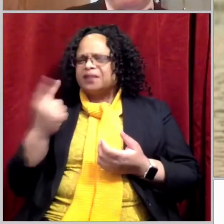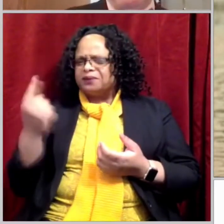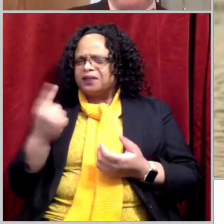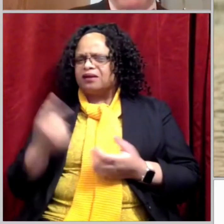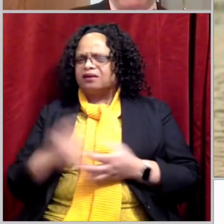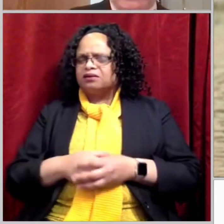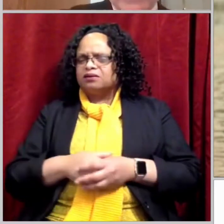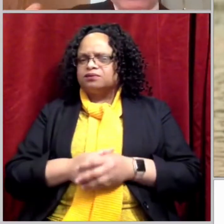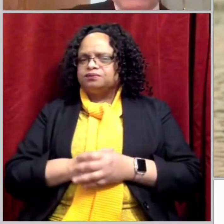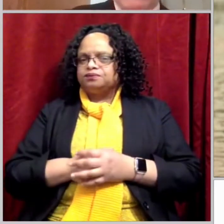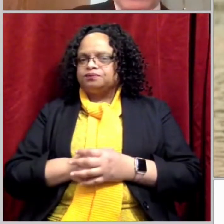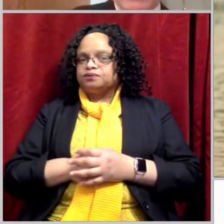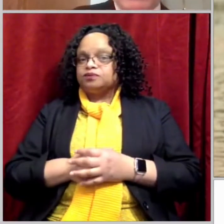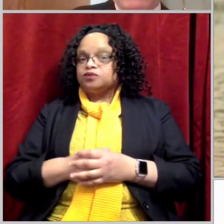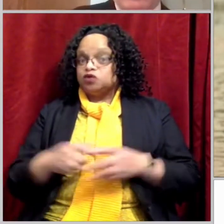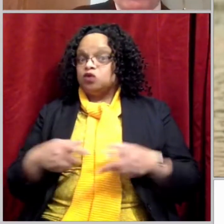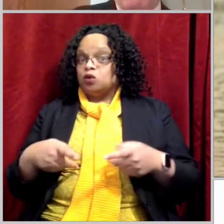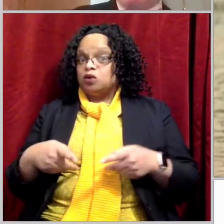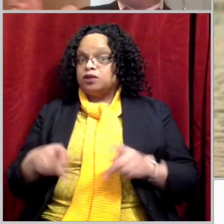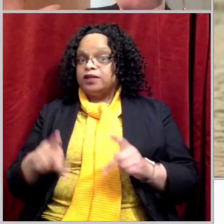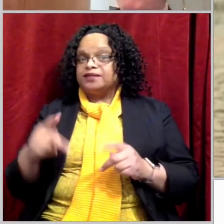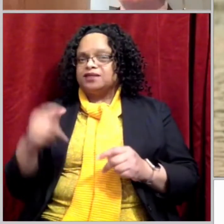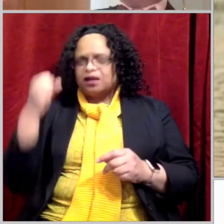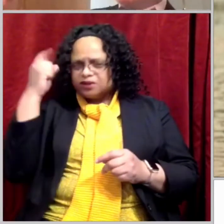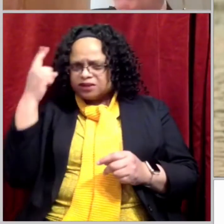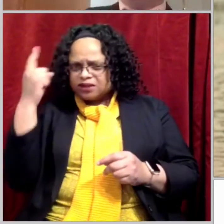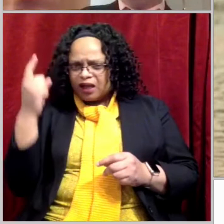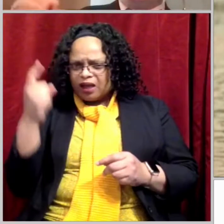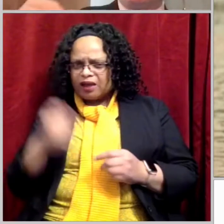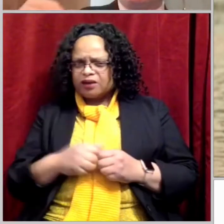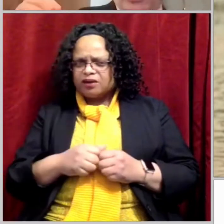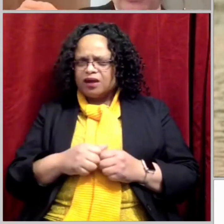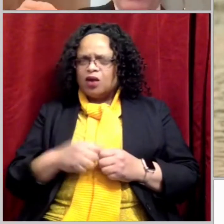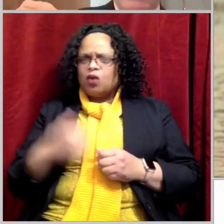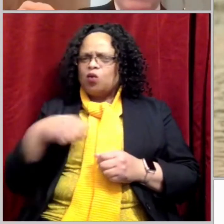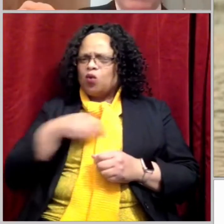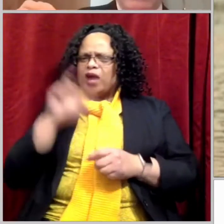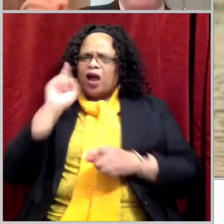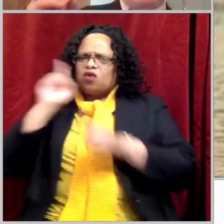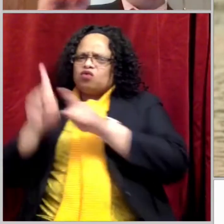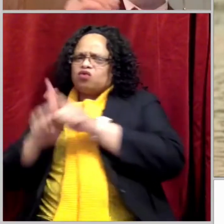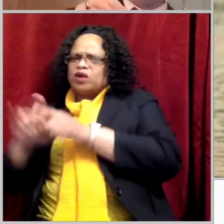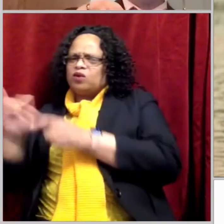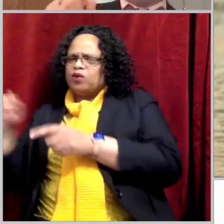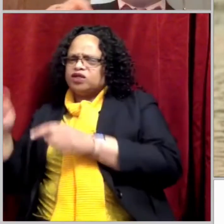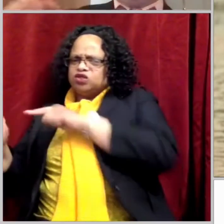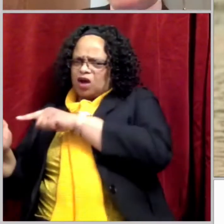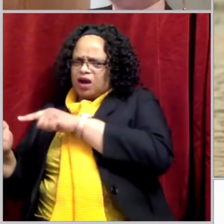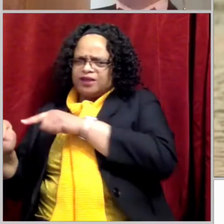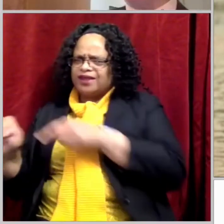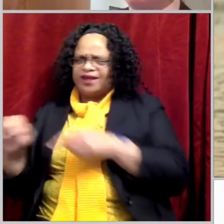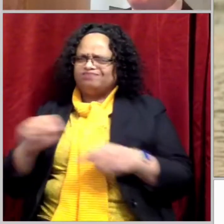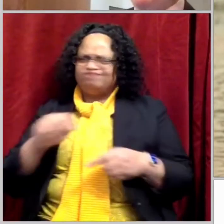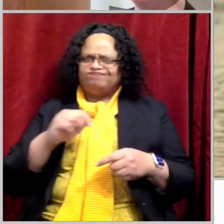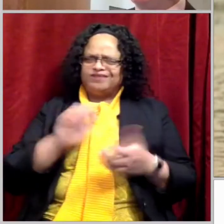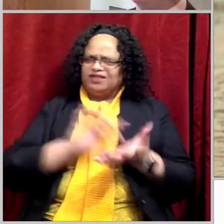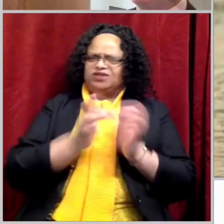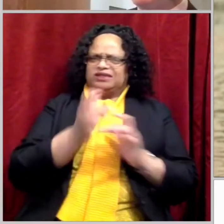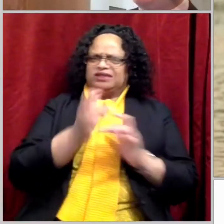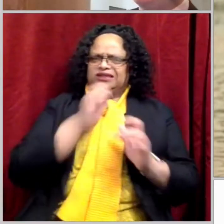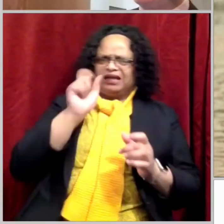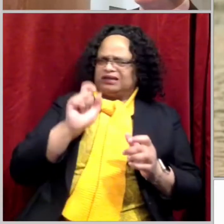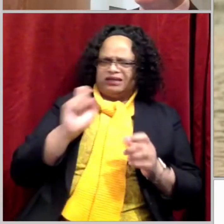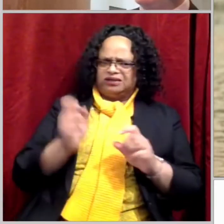So let's understand that we would probably agree with John that Jesus didn't need to repent,